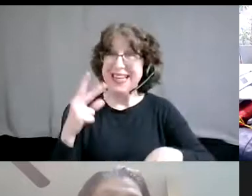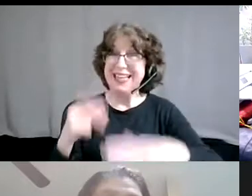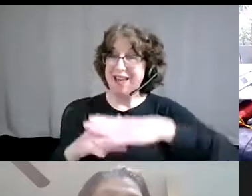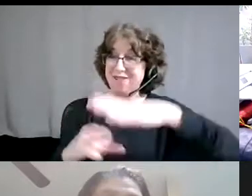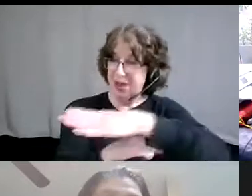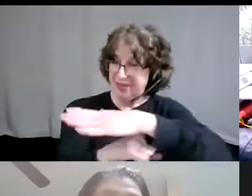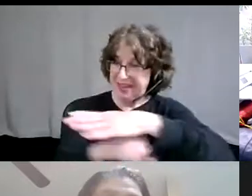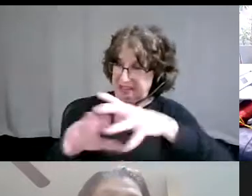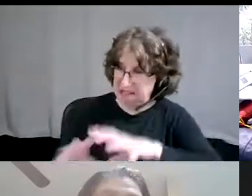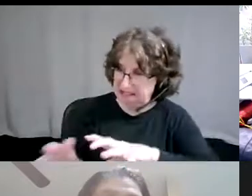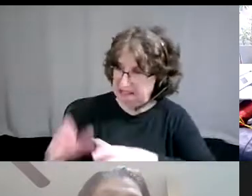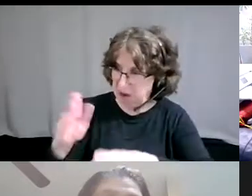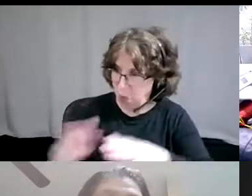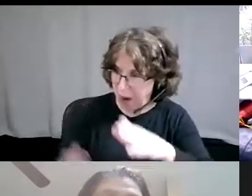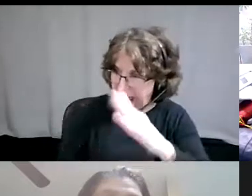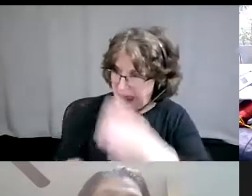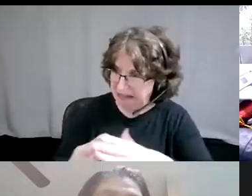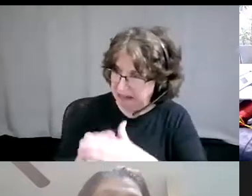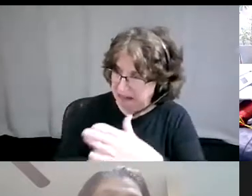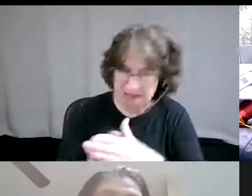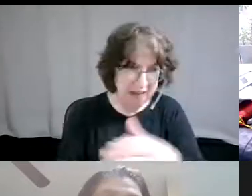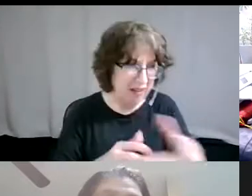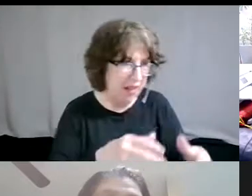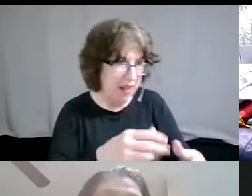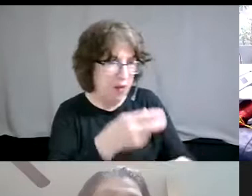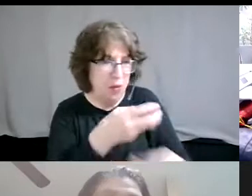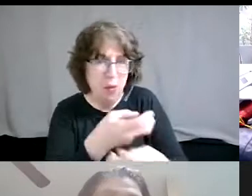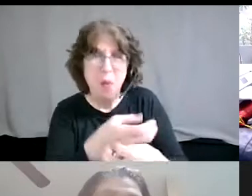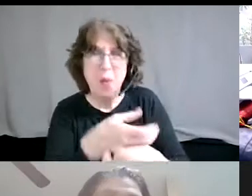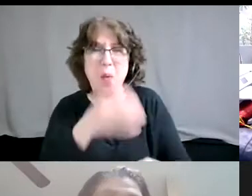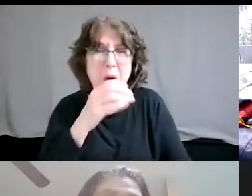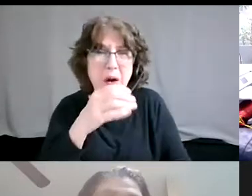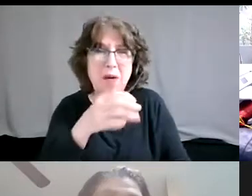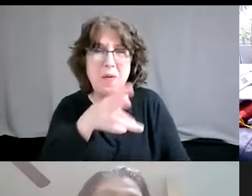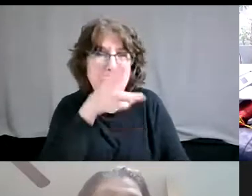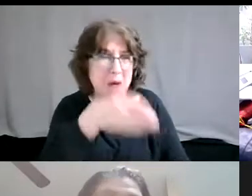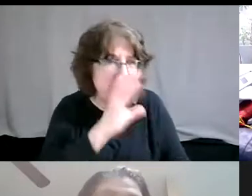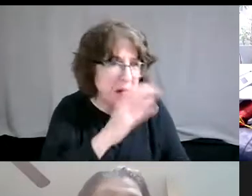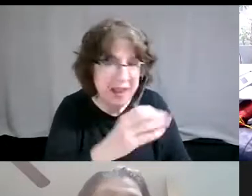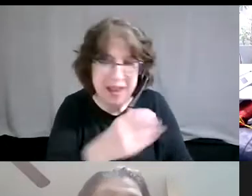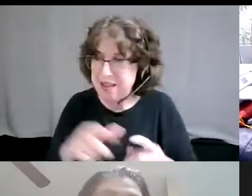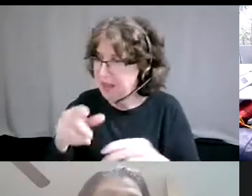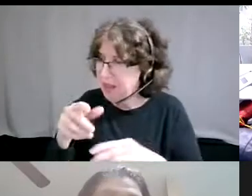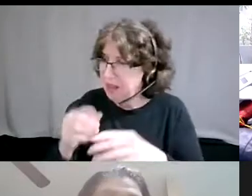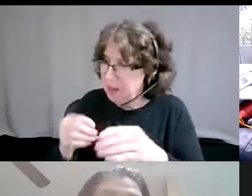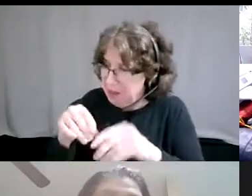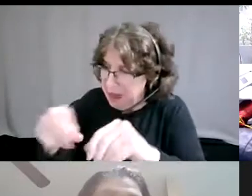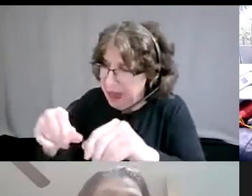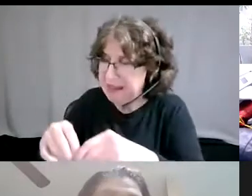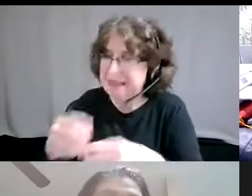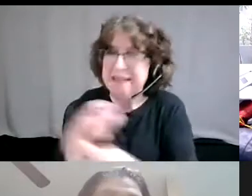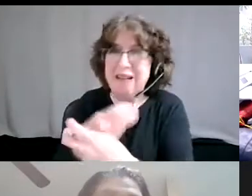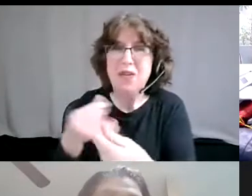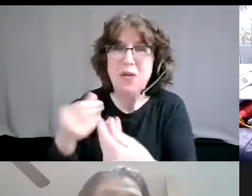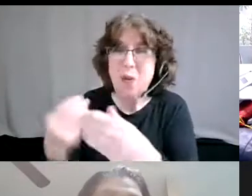drinking the poisoned water, who has been struggling to plant things in the toxic soil, and who are trying to talk